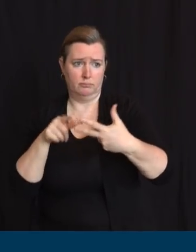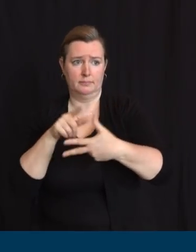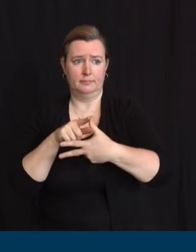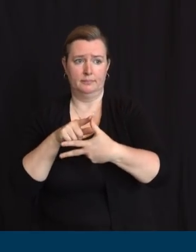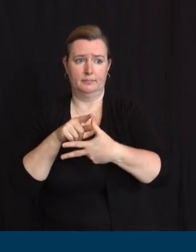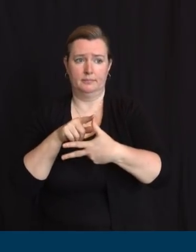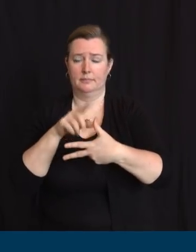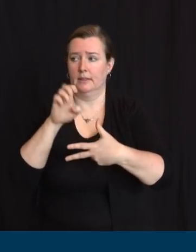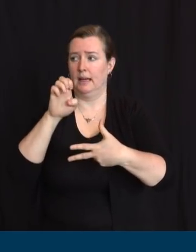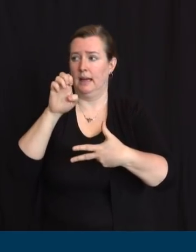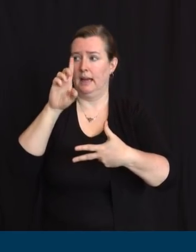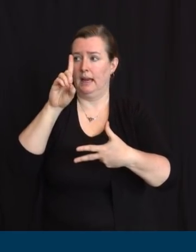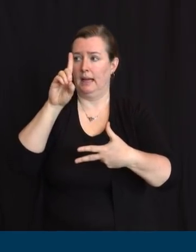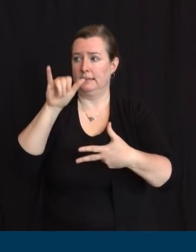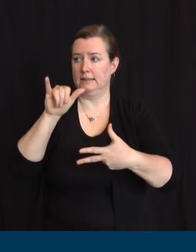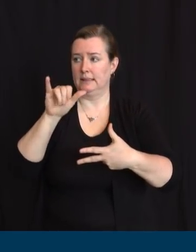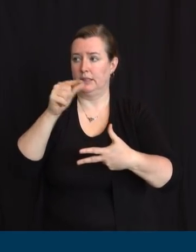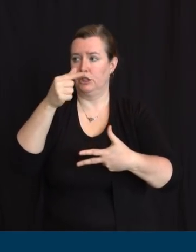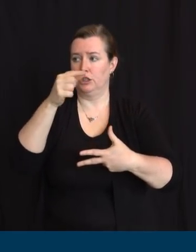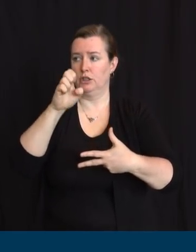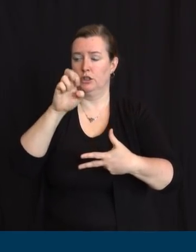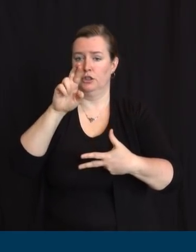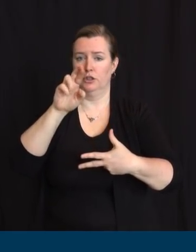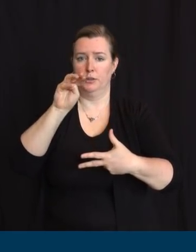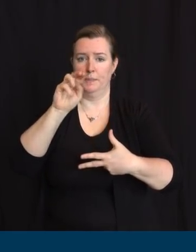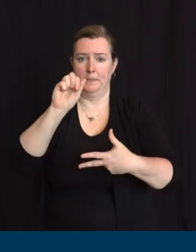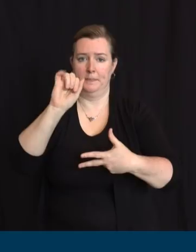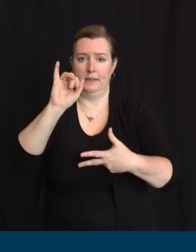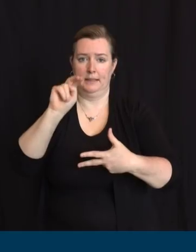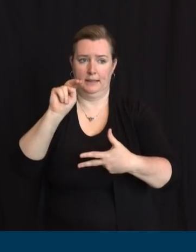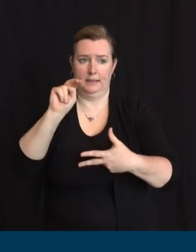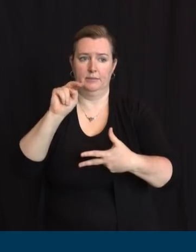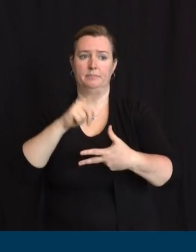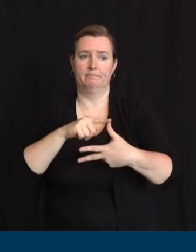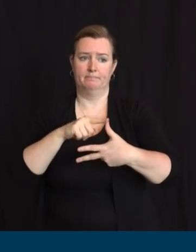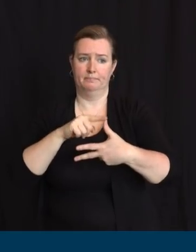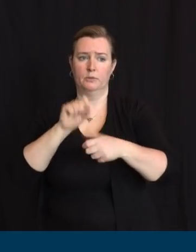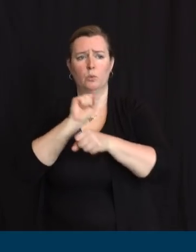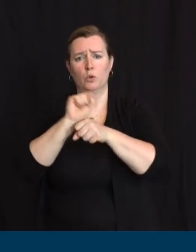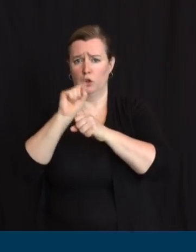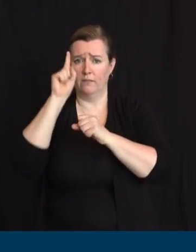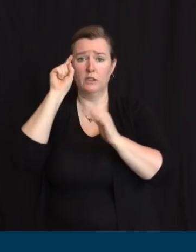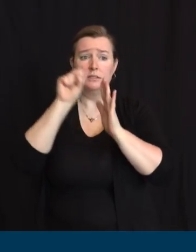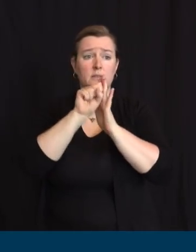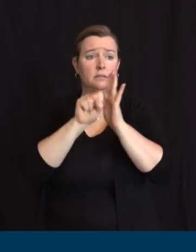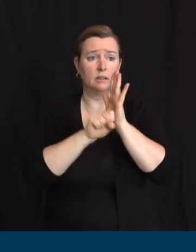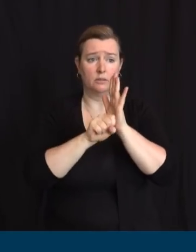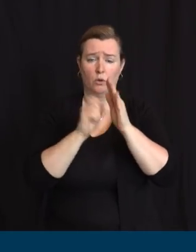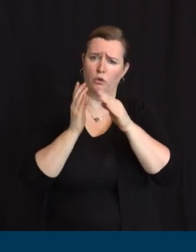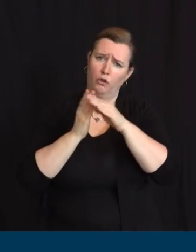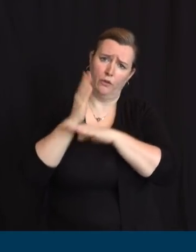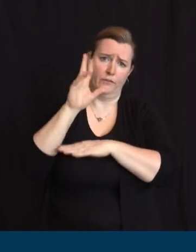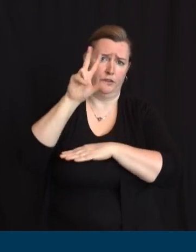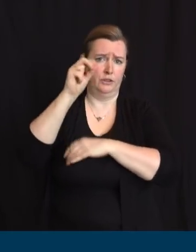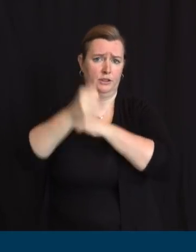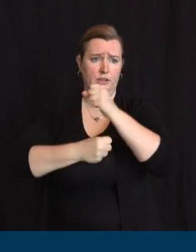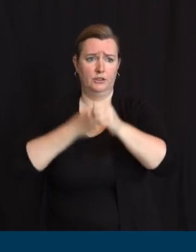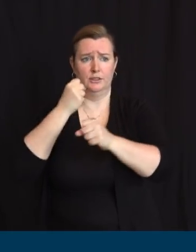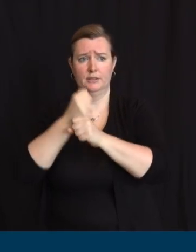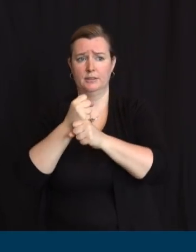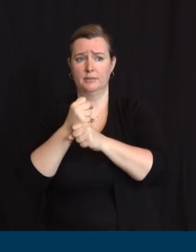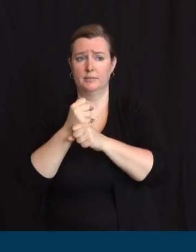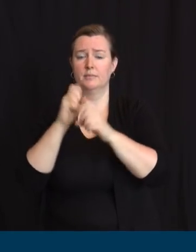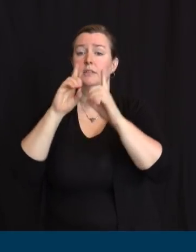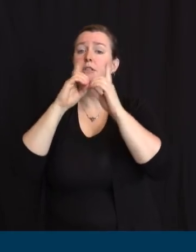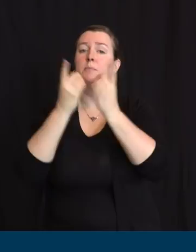God bless him. Eddie served our state for more than 30 years at the Department of Transportation. And he most recently served as